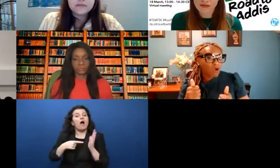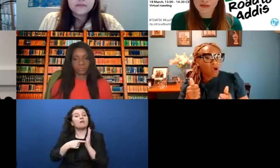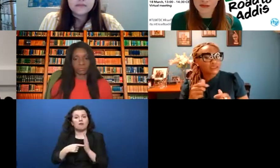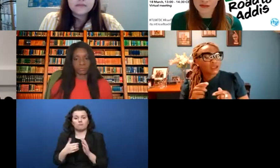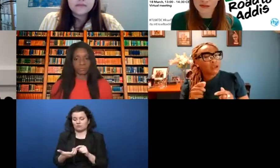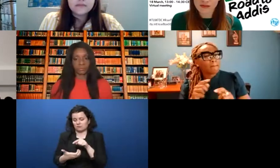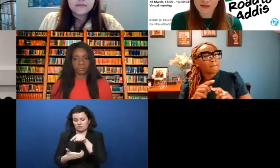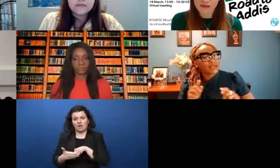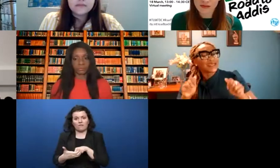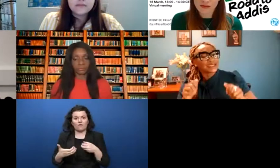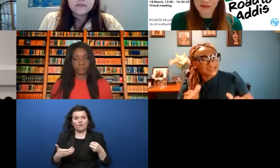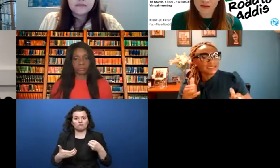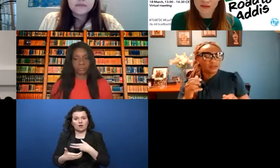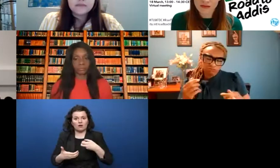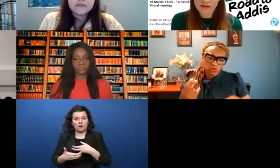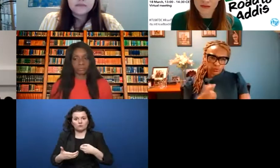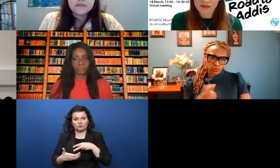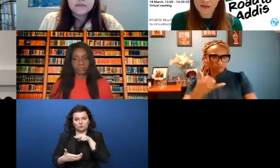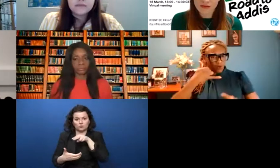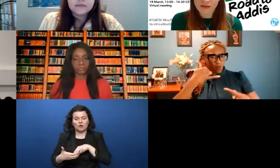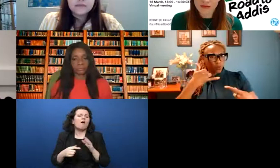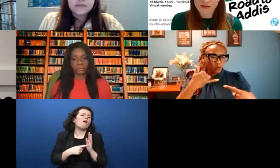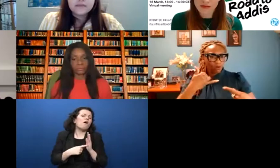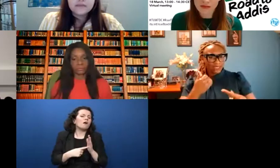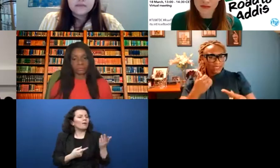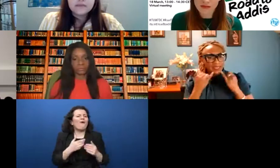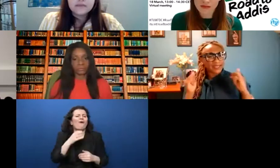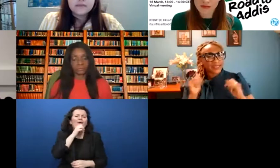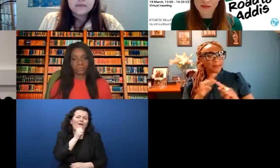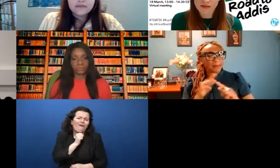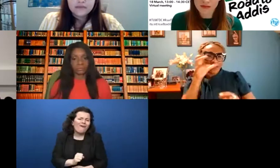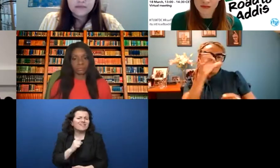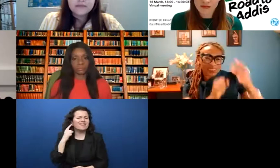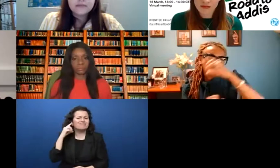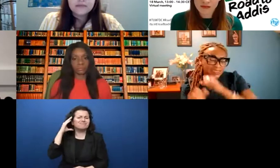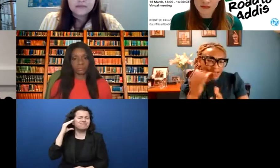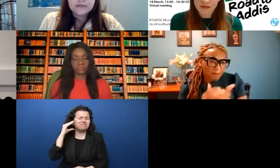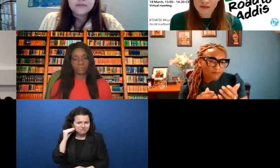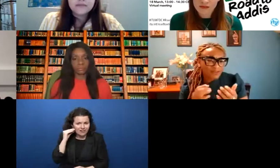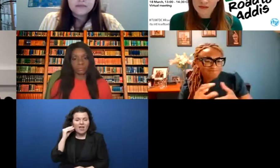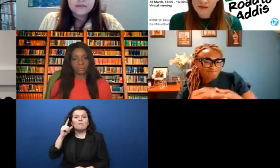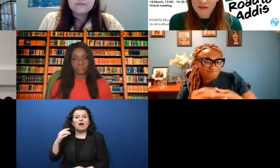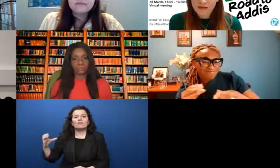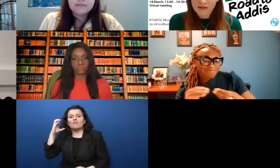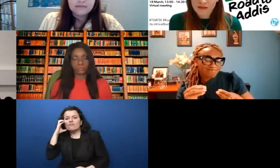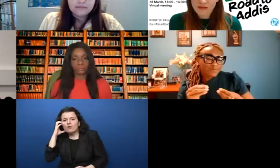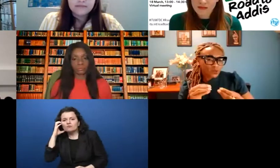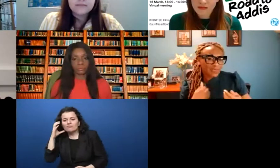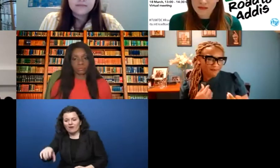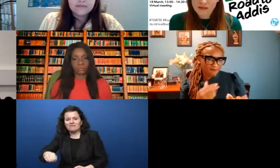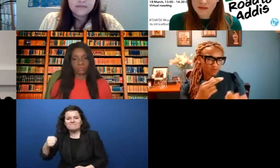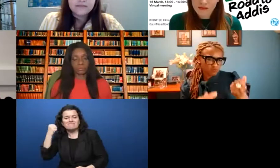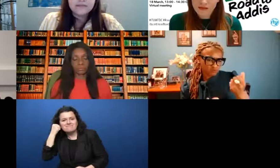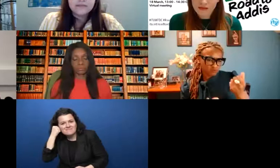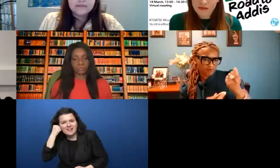These are good for people who may be older and have a hearing loss, but still want to use a traditional telephone, so they miss